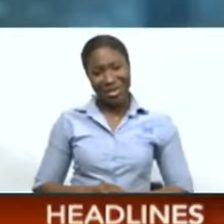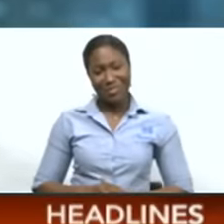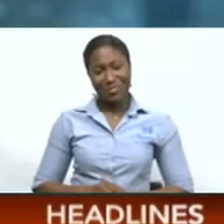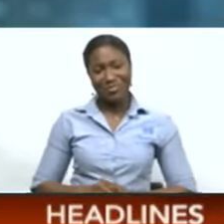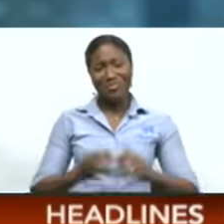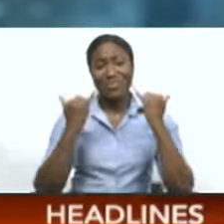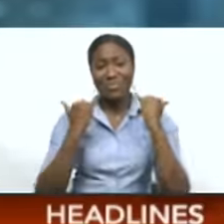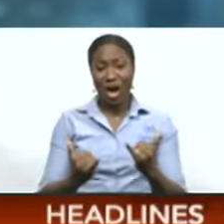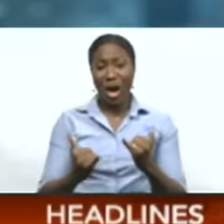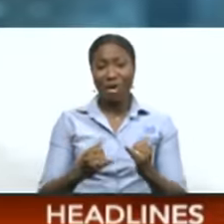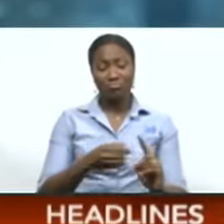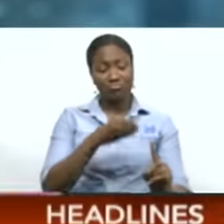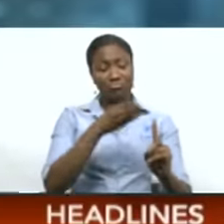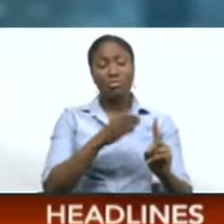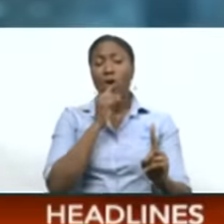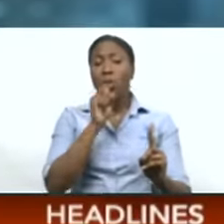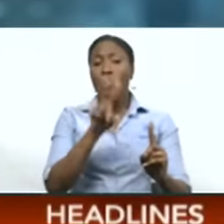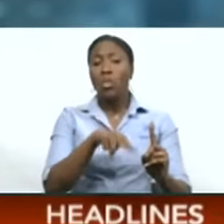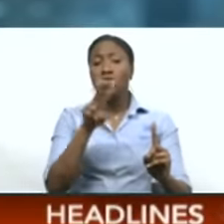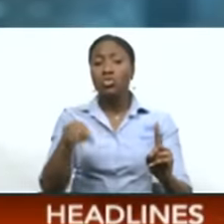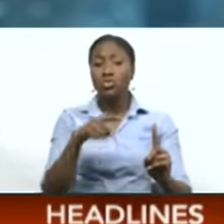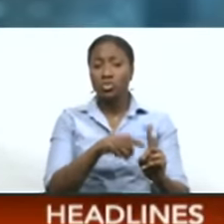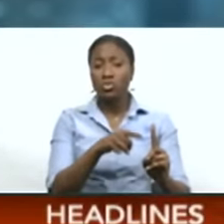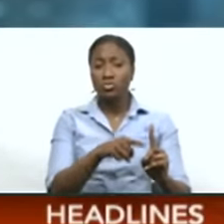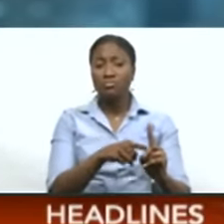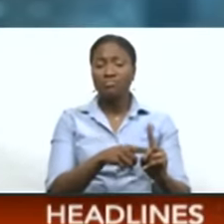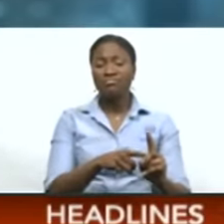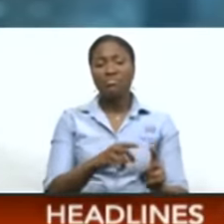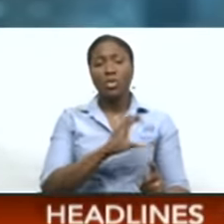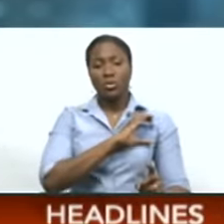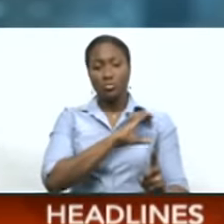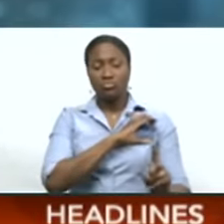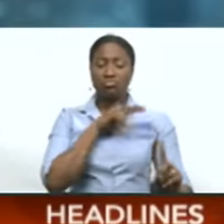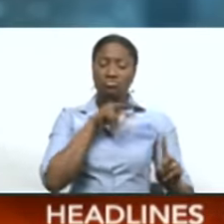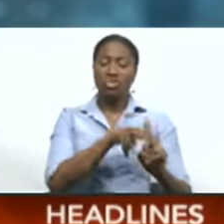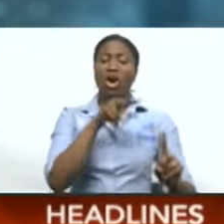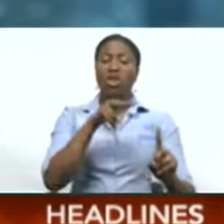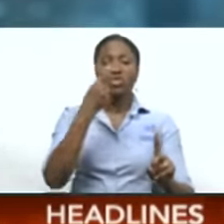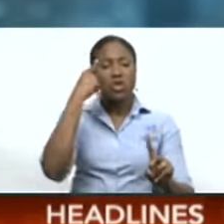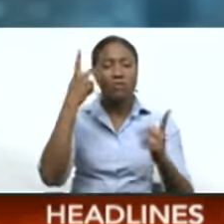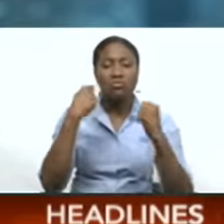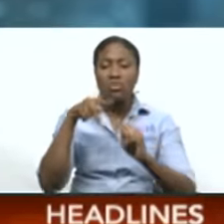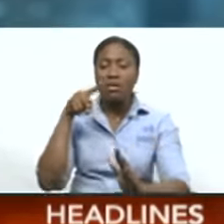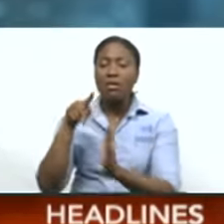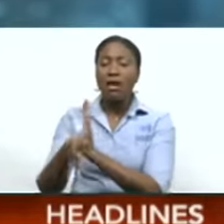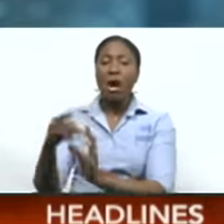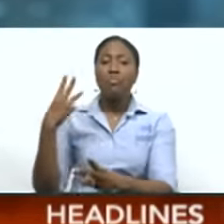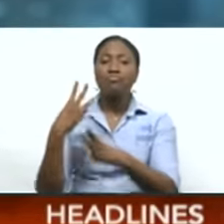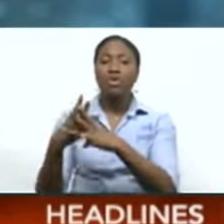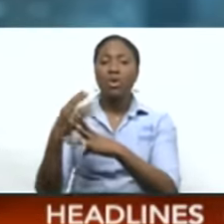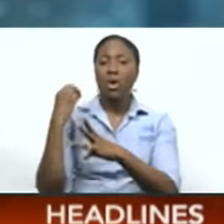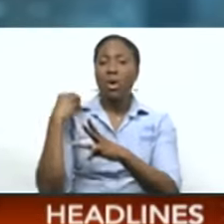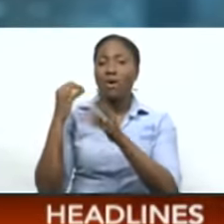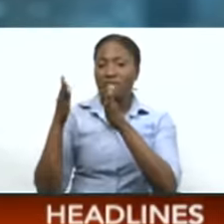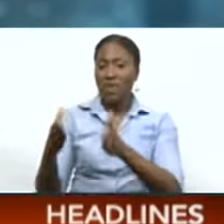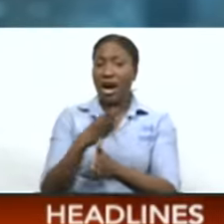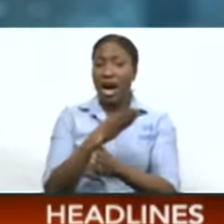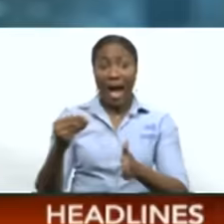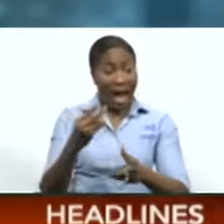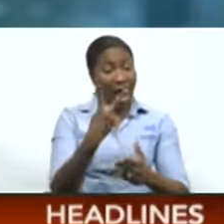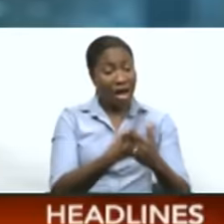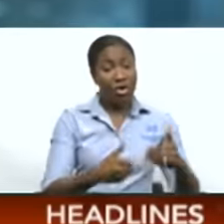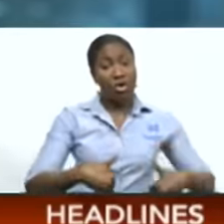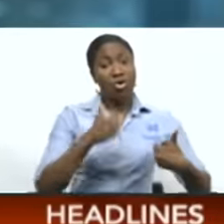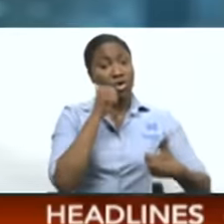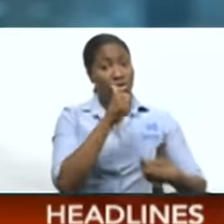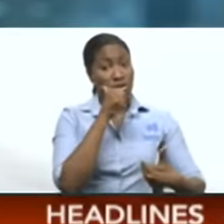A 22-year-old Santa Cruz man is remanded into custody, charged with the attempted murder of a prison officer and a young girl. That's not